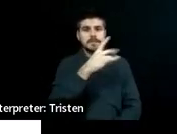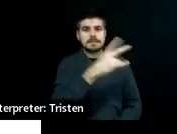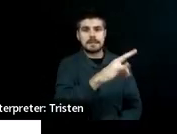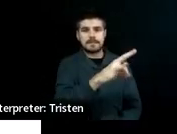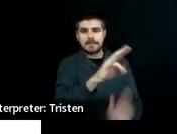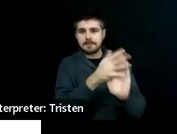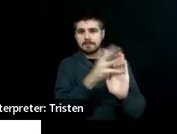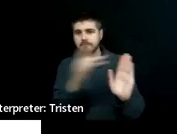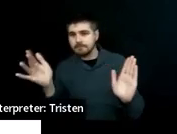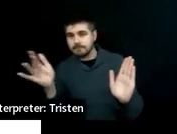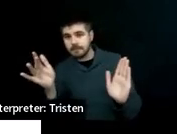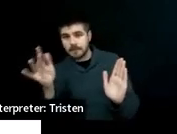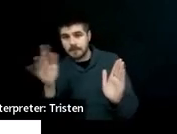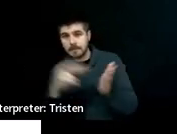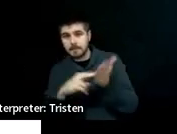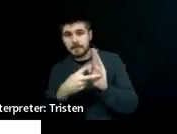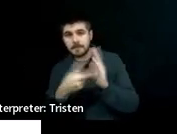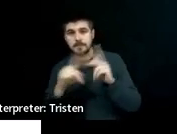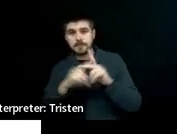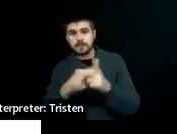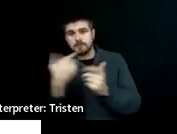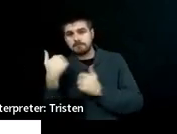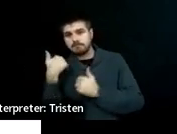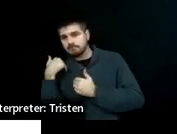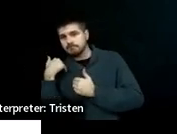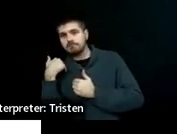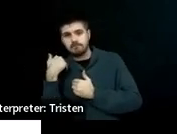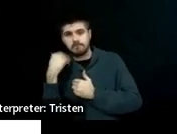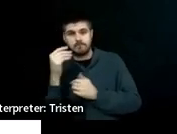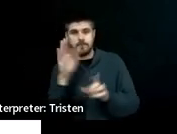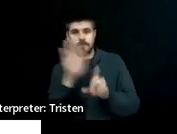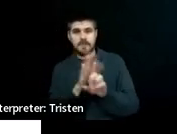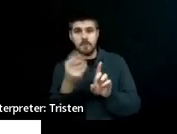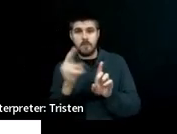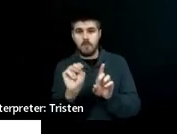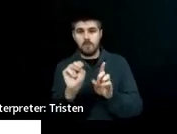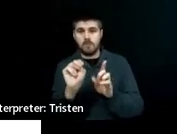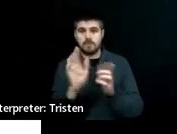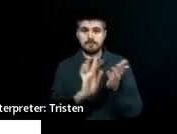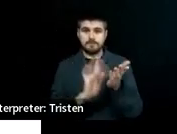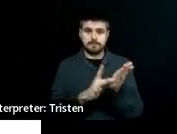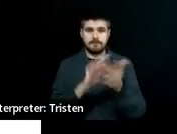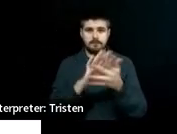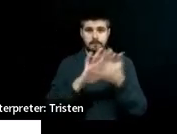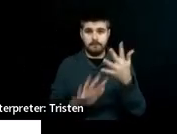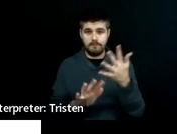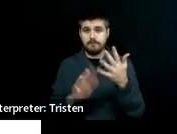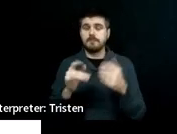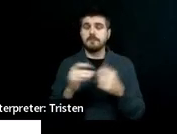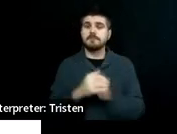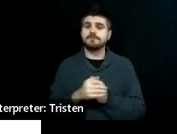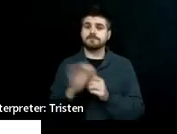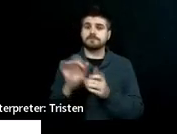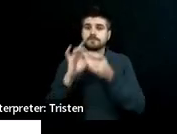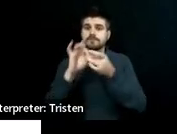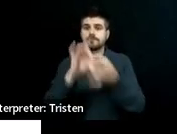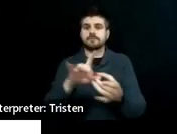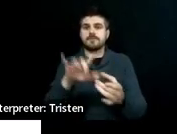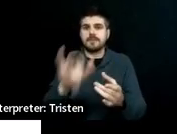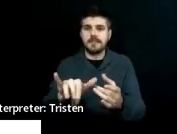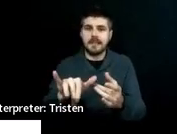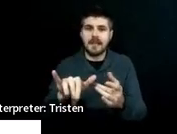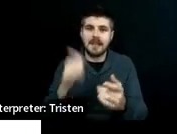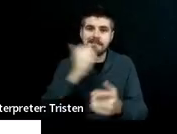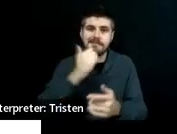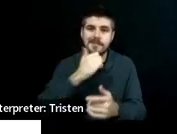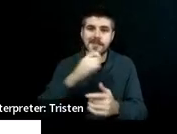they'll start taking on that responsibility as well. So tying that to becoming an adult, being responsible